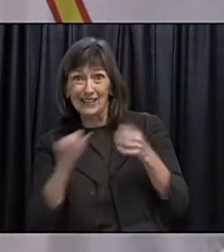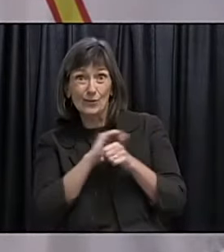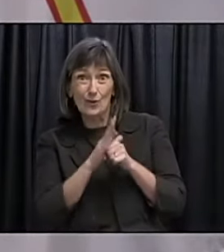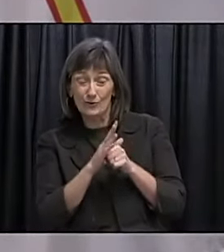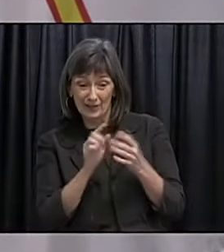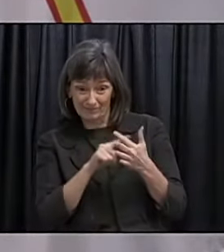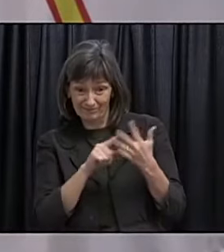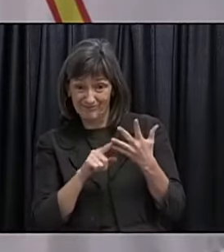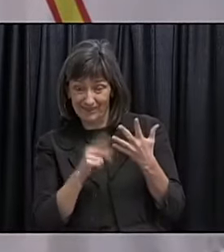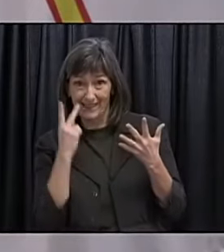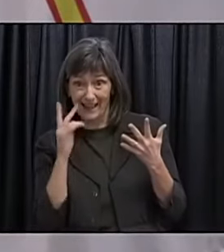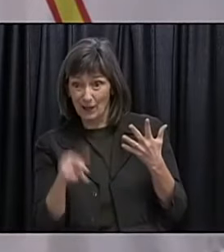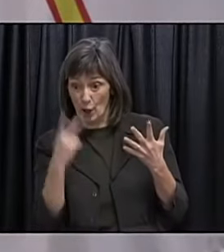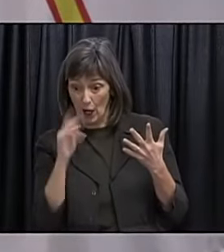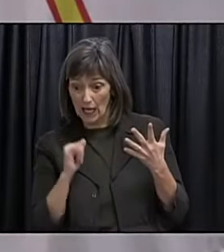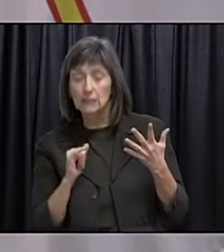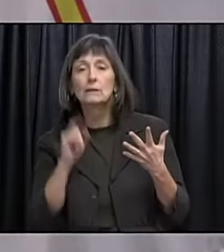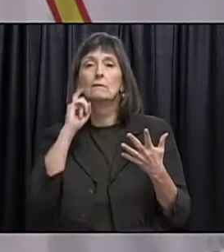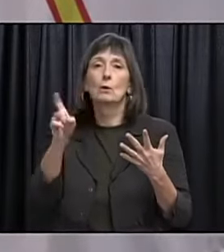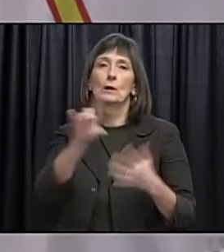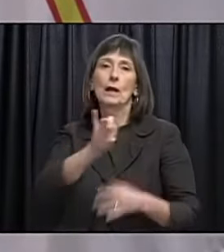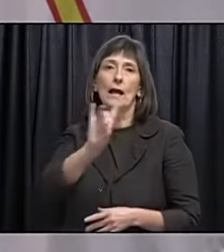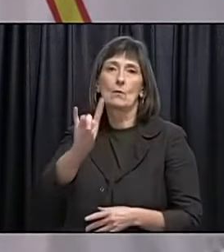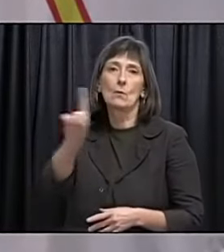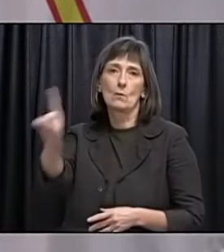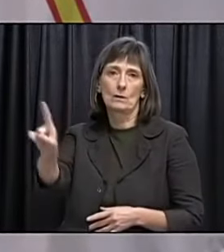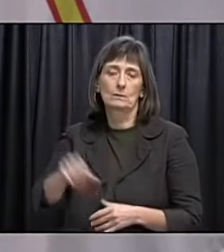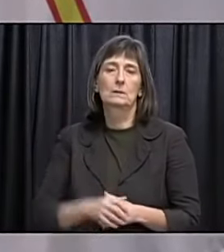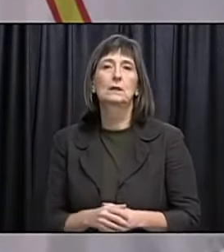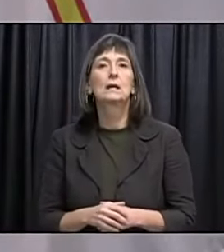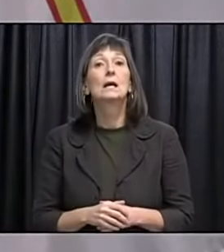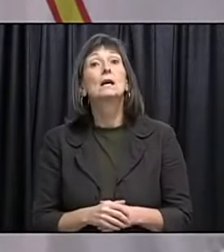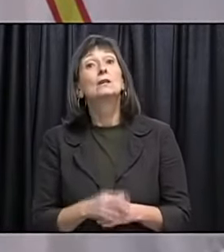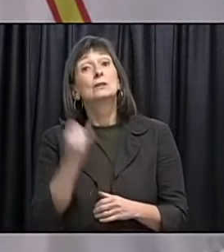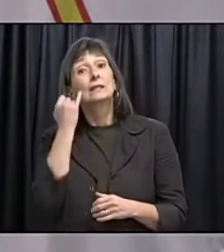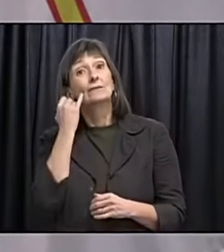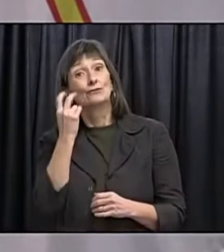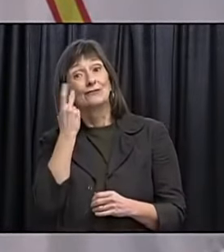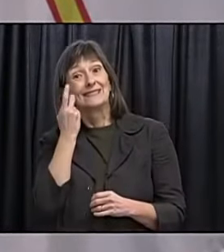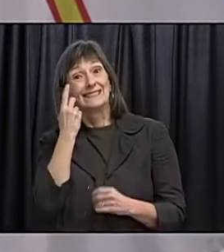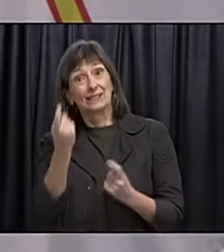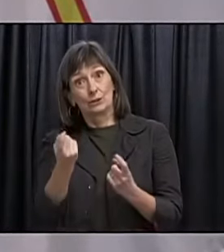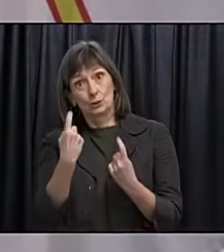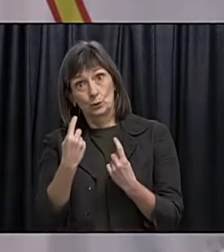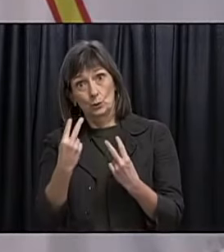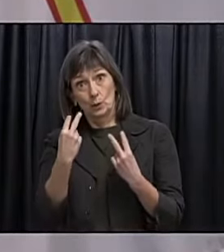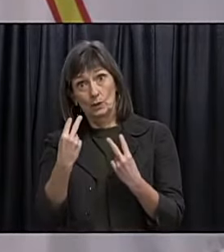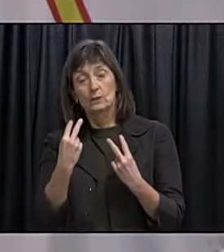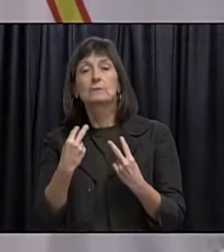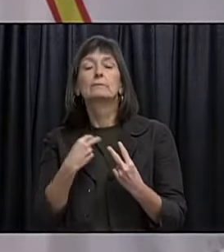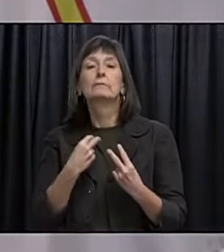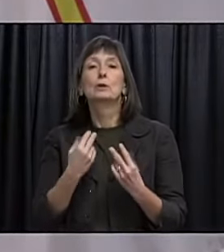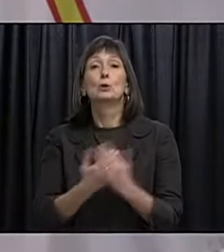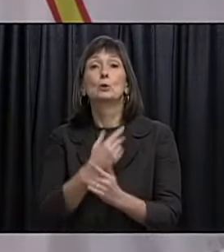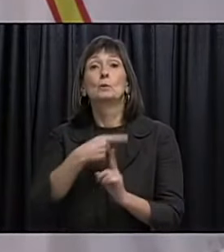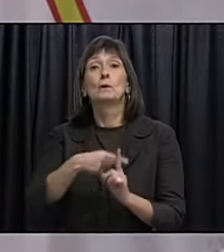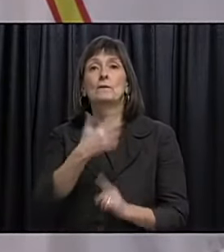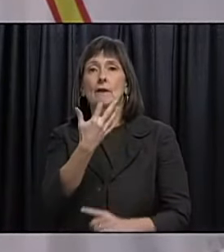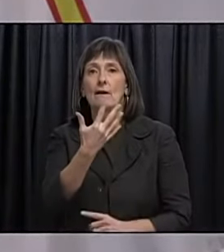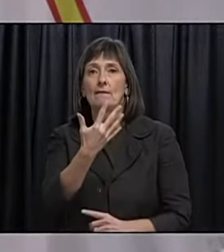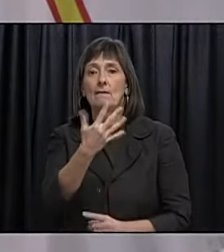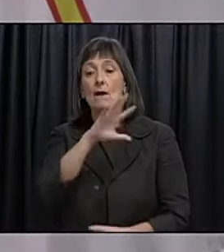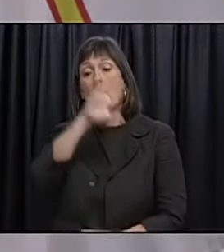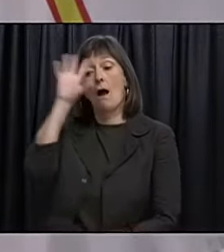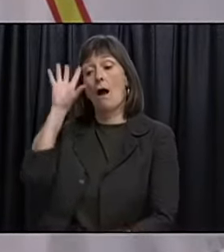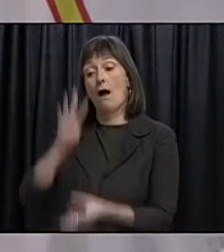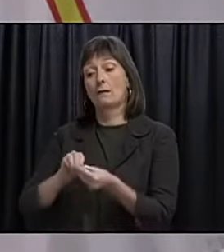-19. As a recap for those who may have just joined us. We have five new cases since yesterday's media advisory. The total number of cases in the